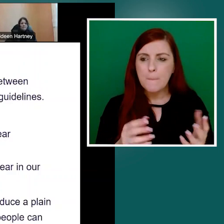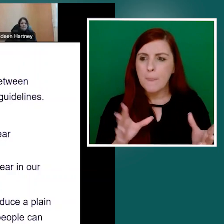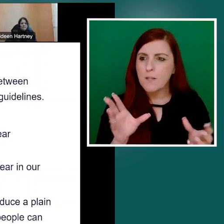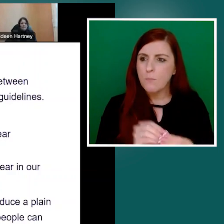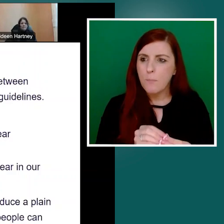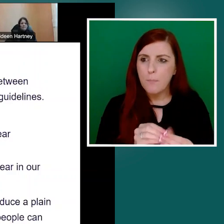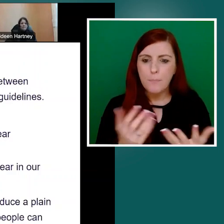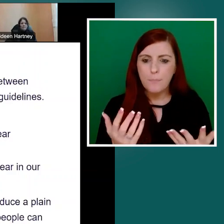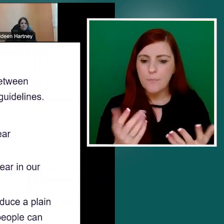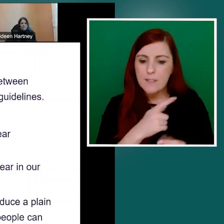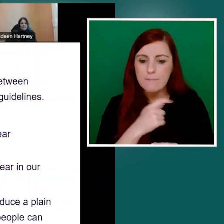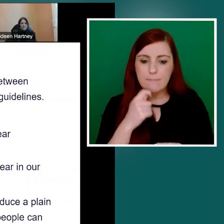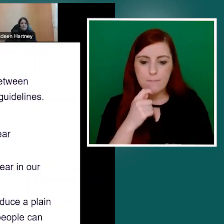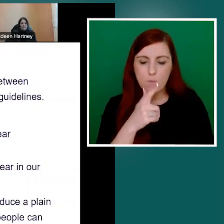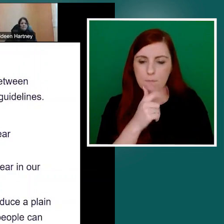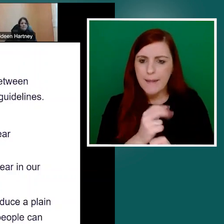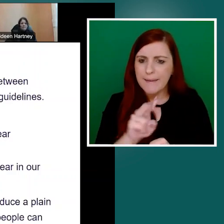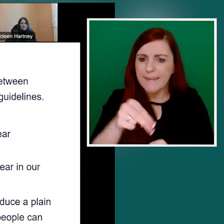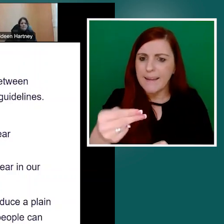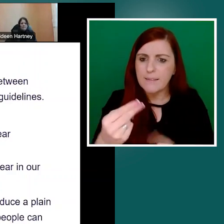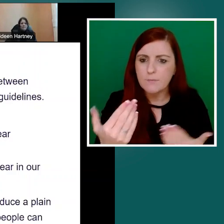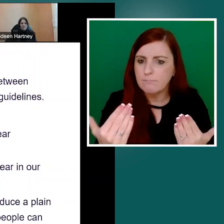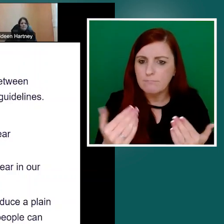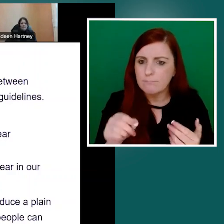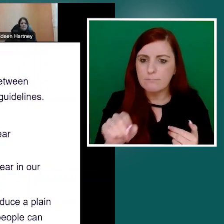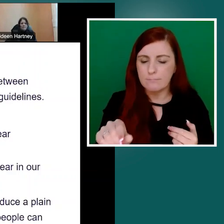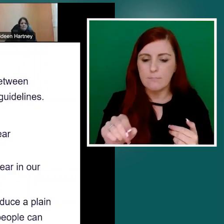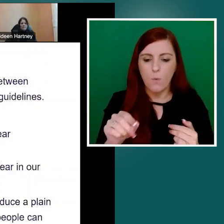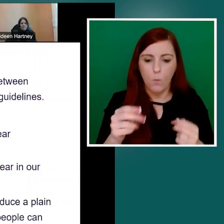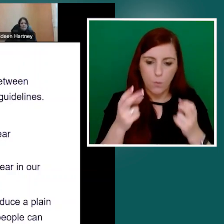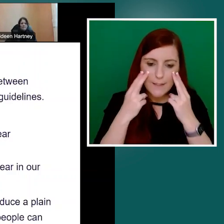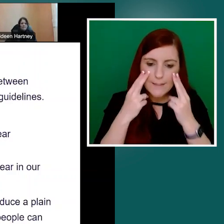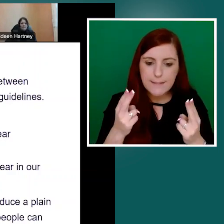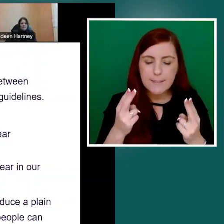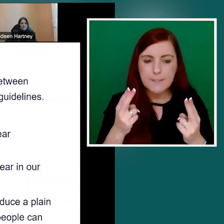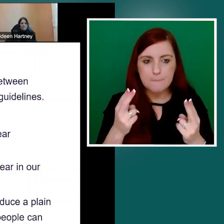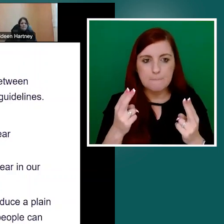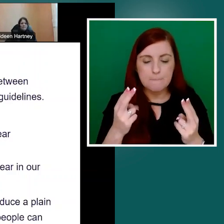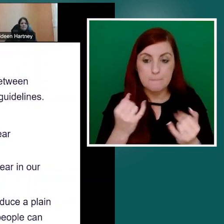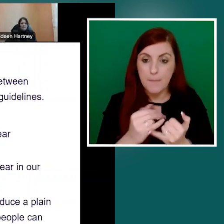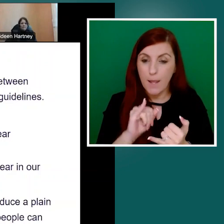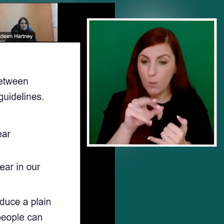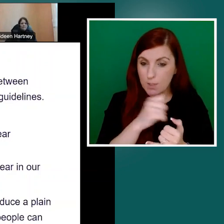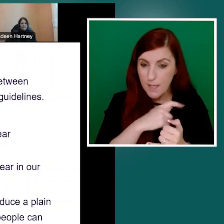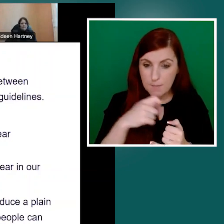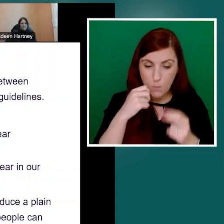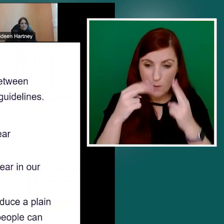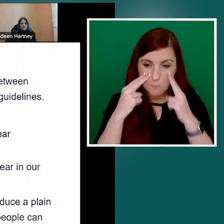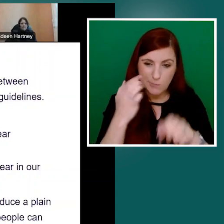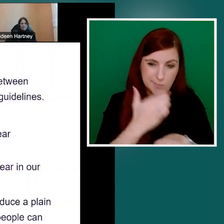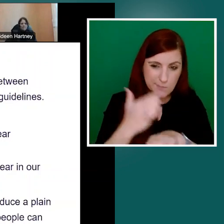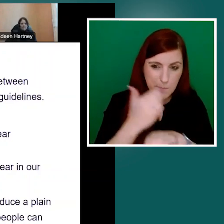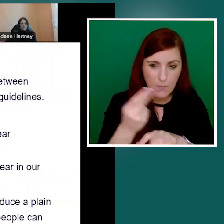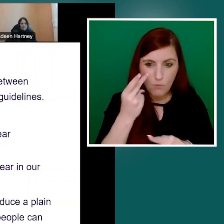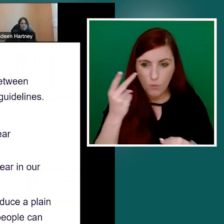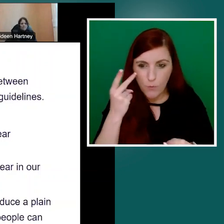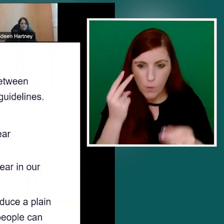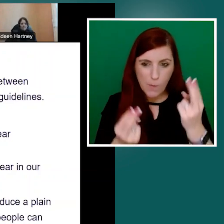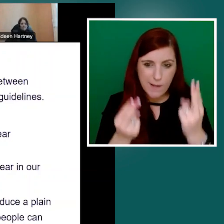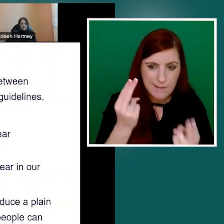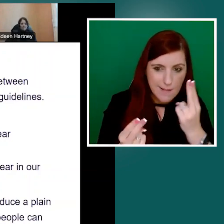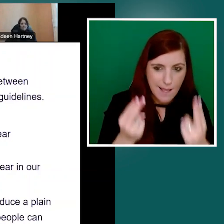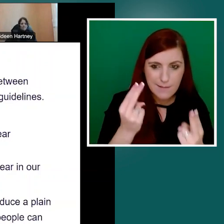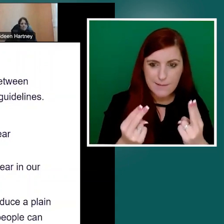as James said, constantly be reviewing, assessing and enhancing. There's new standards coming out all the time. There's a lot of lingo out there